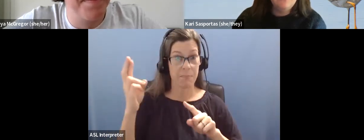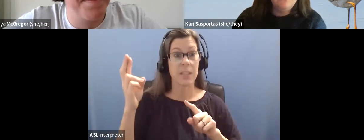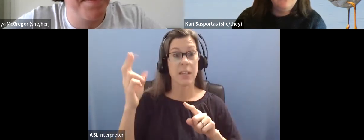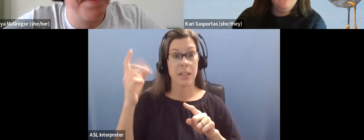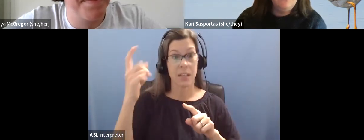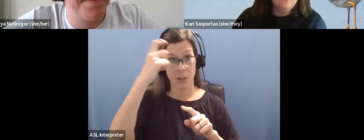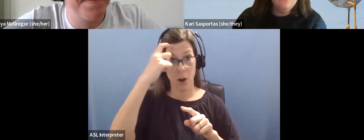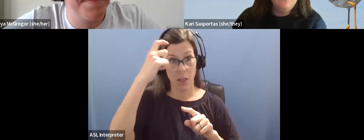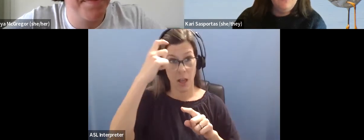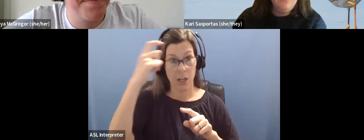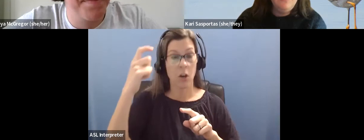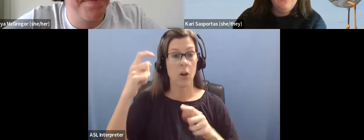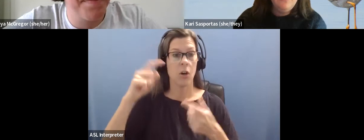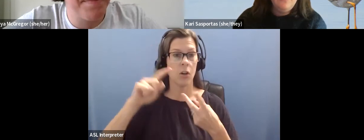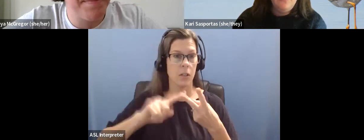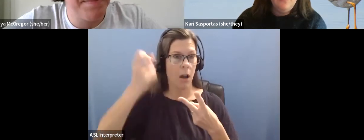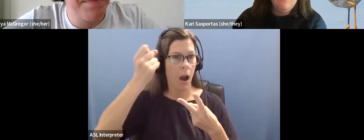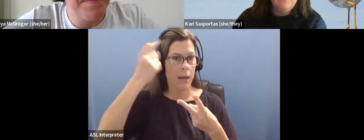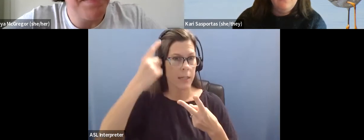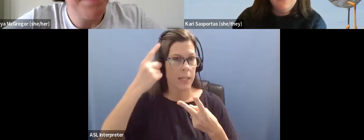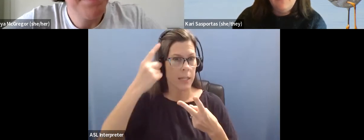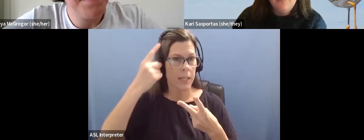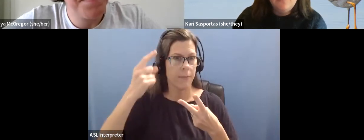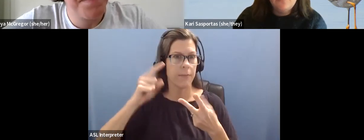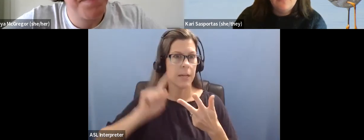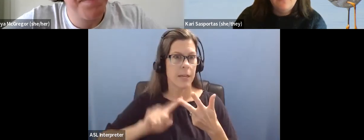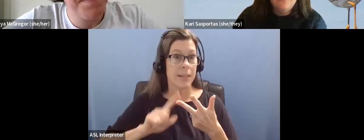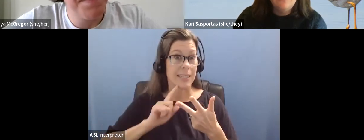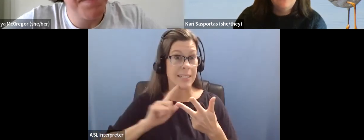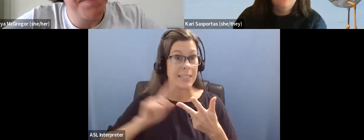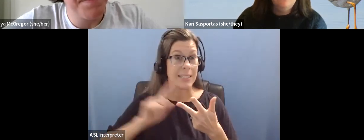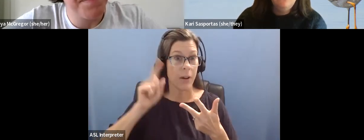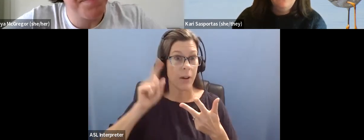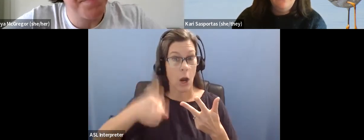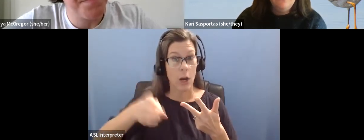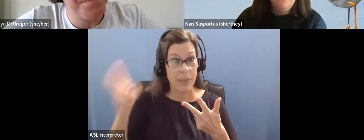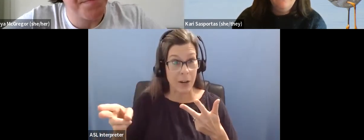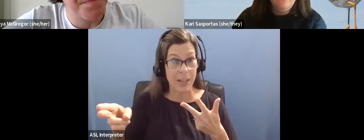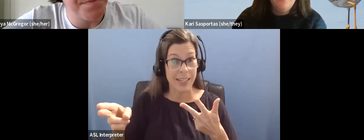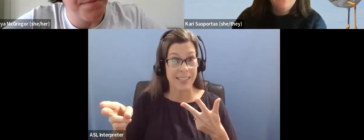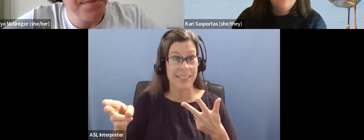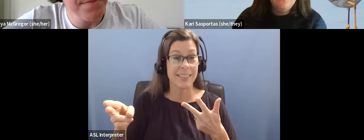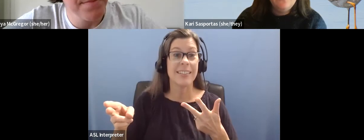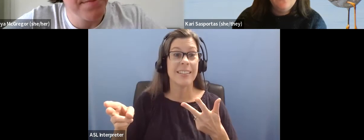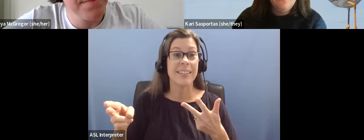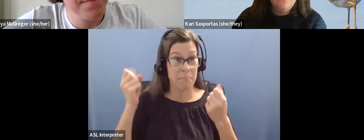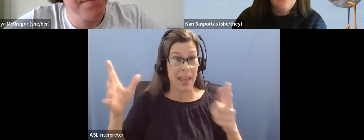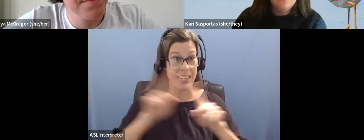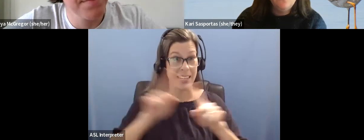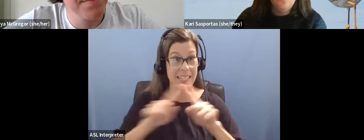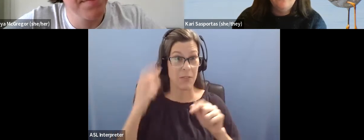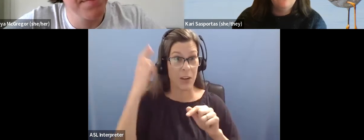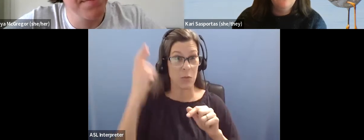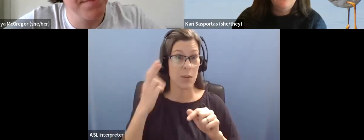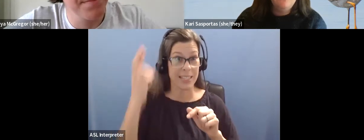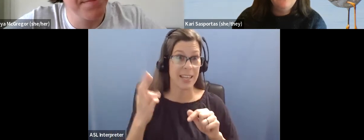could be cognitive. It could be, um, deafness or hard of hearing. Um, but to assume that